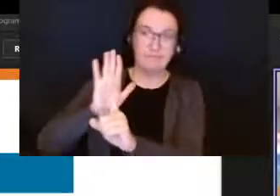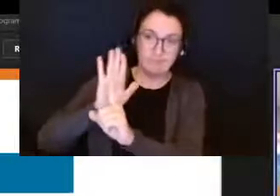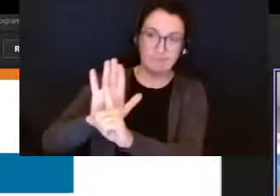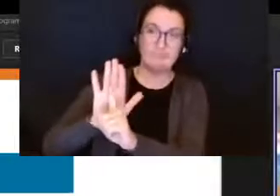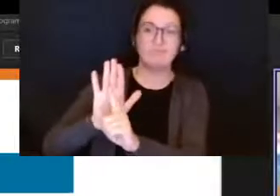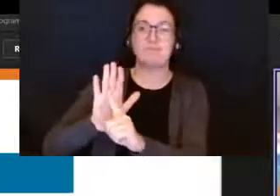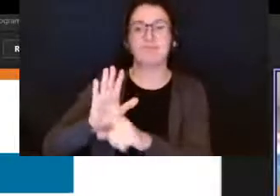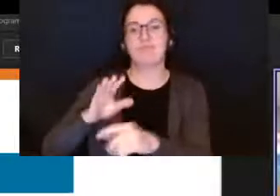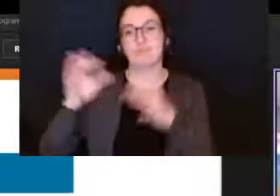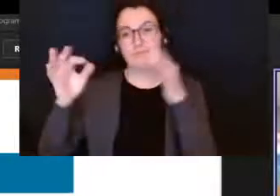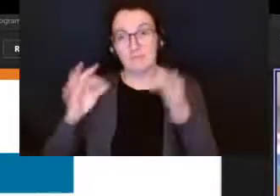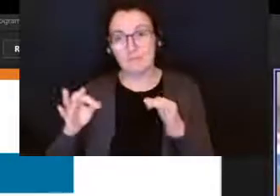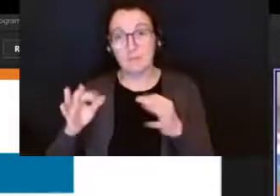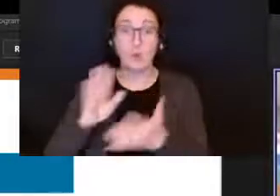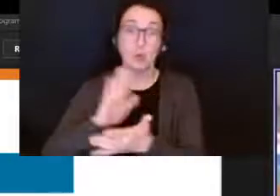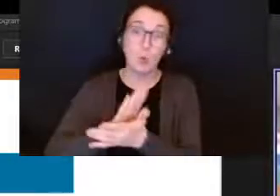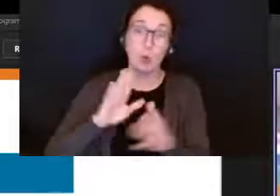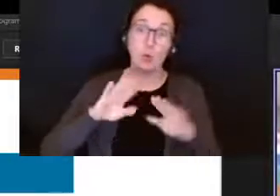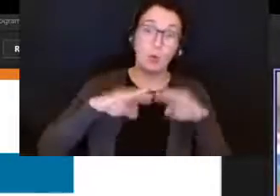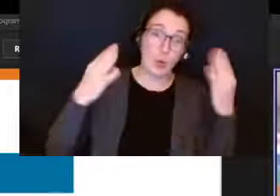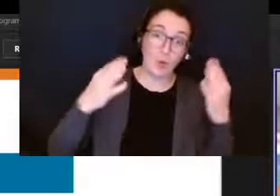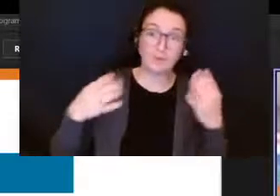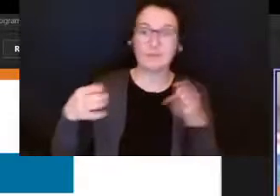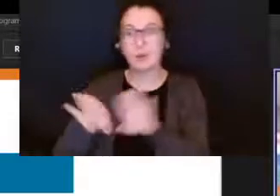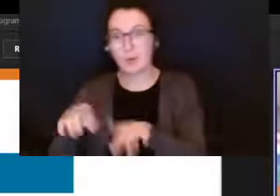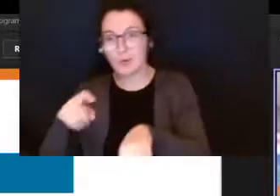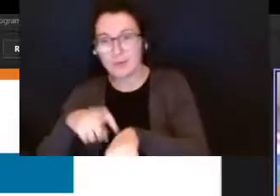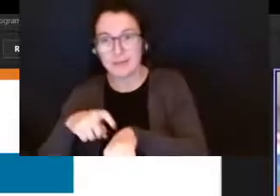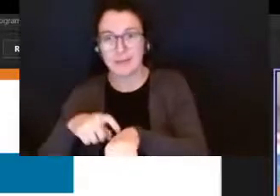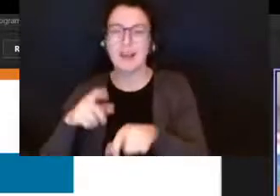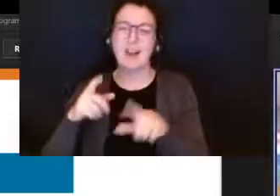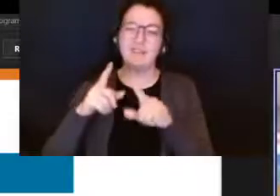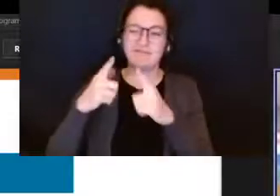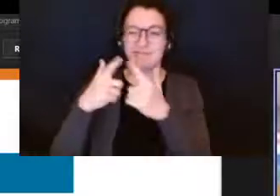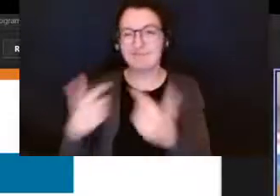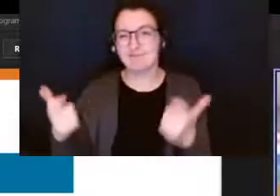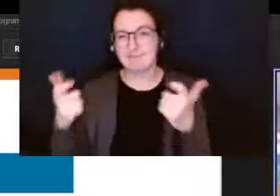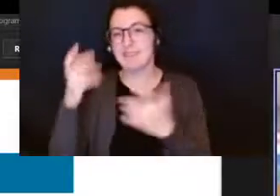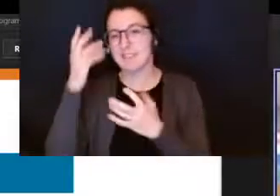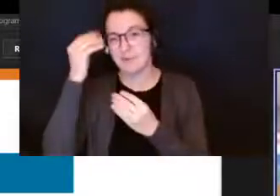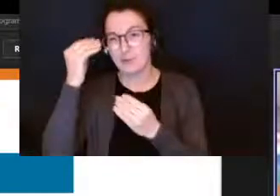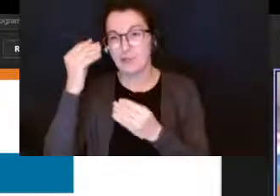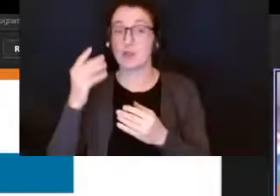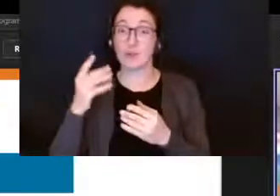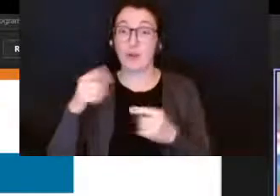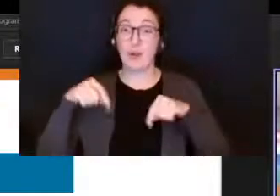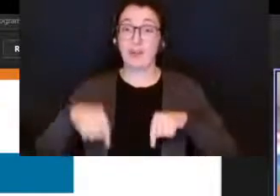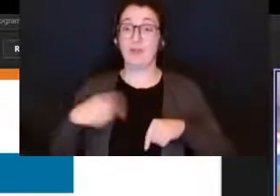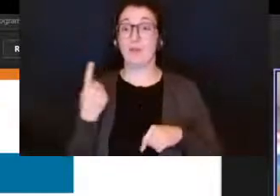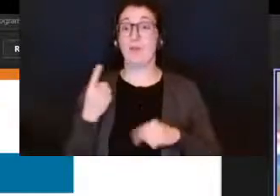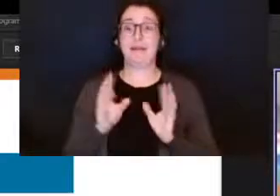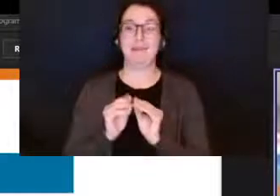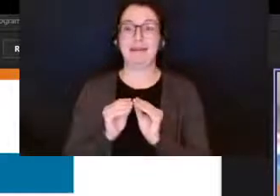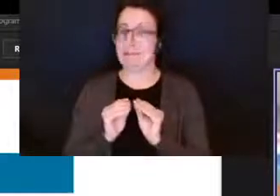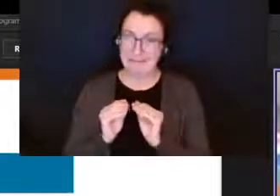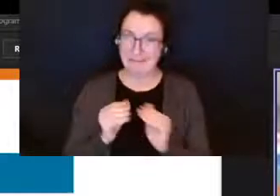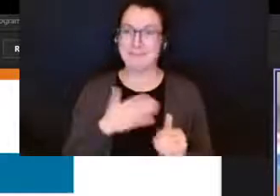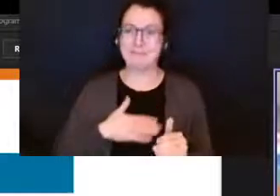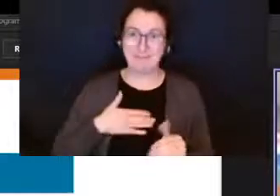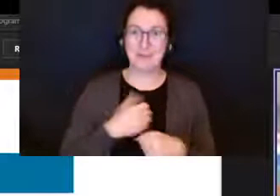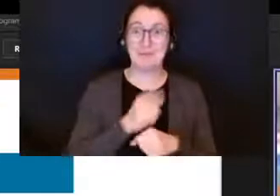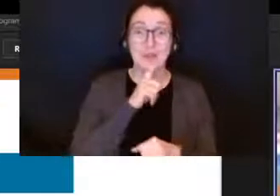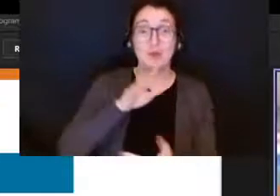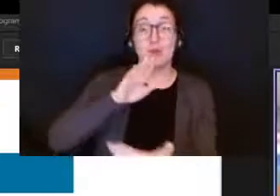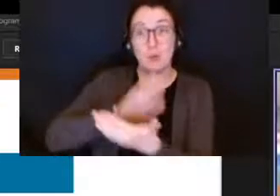school start and end times and other school specific information so it's very important that you that you also attend that information